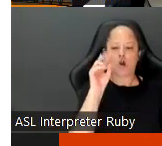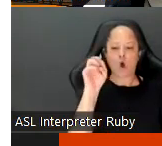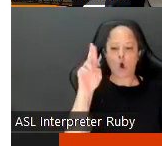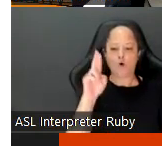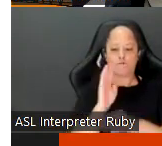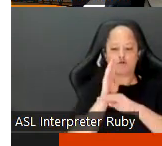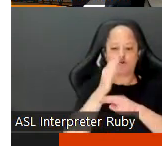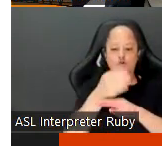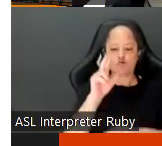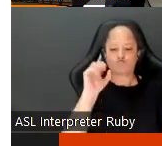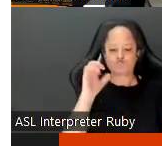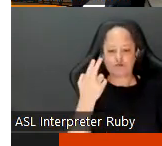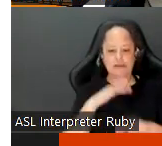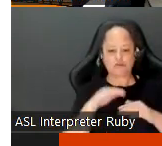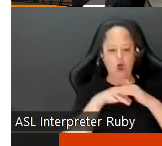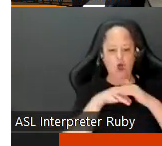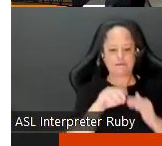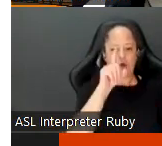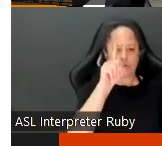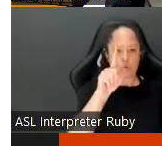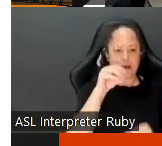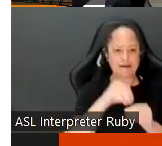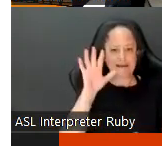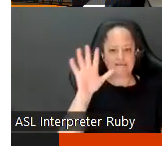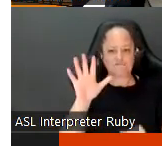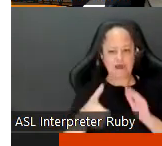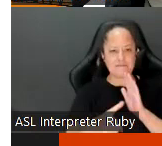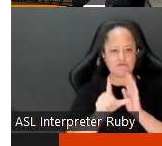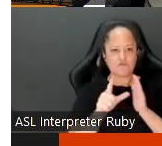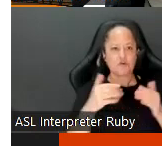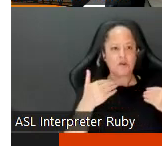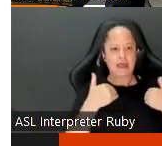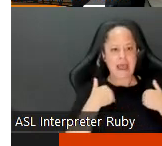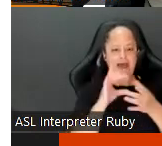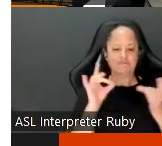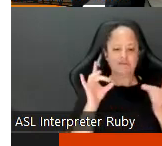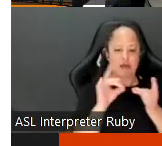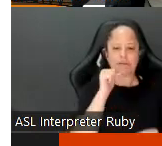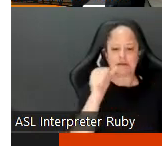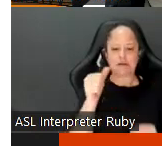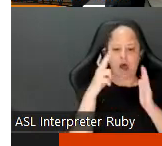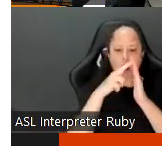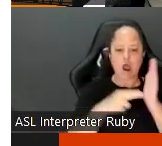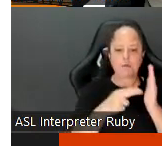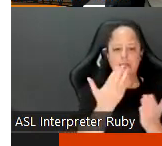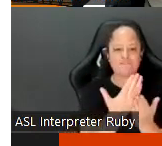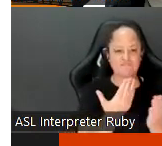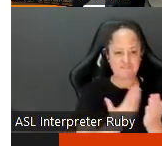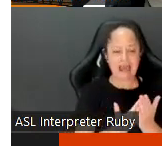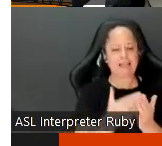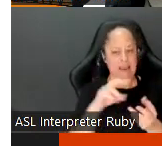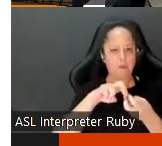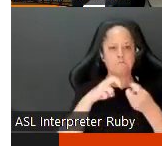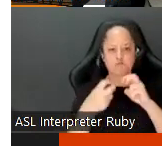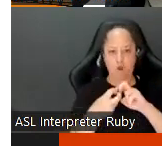because again one in five one in five reviews having comments that are not contractually valid is a problem